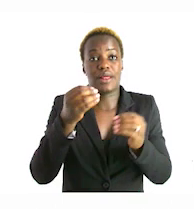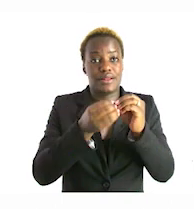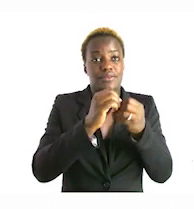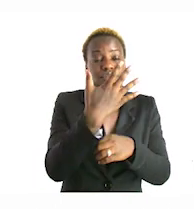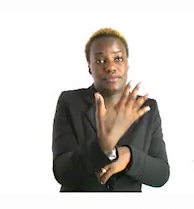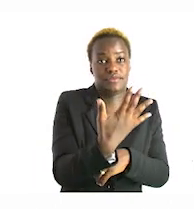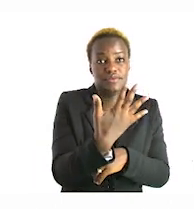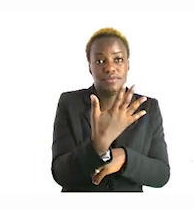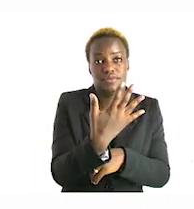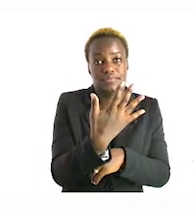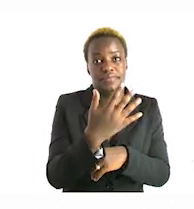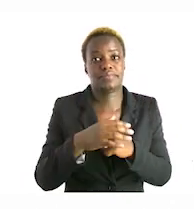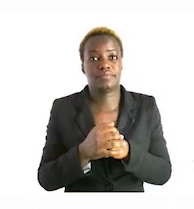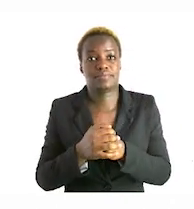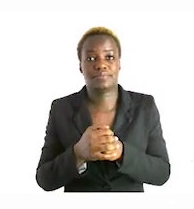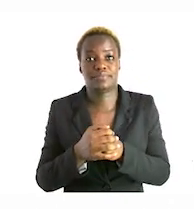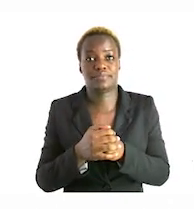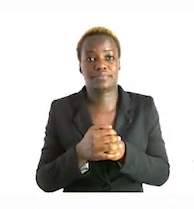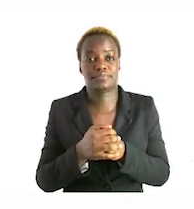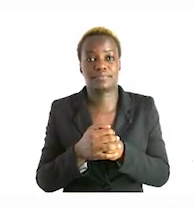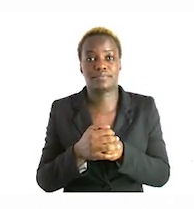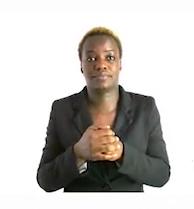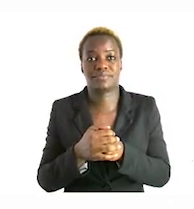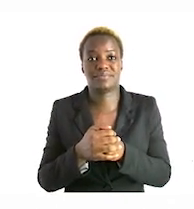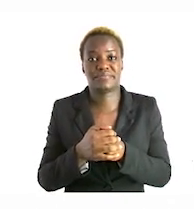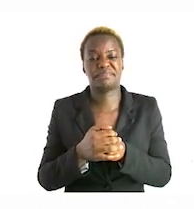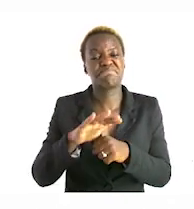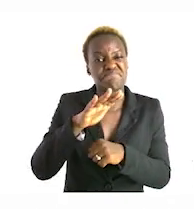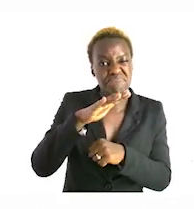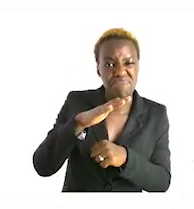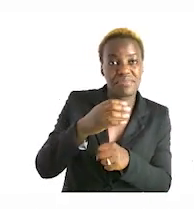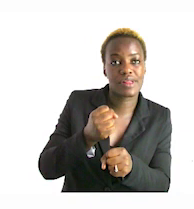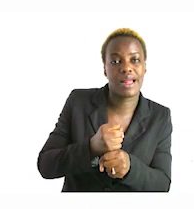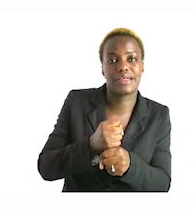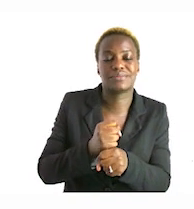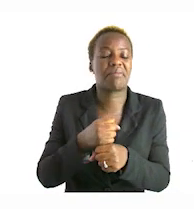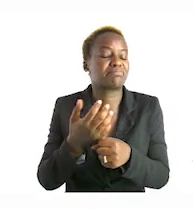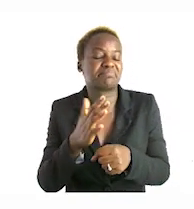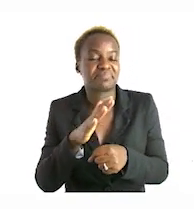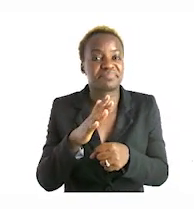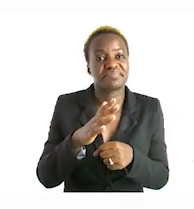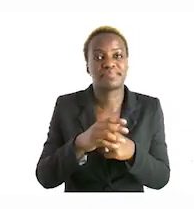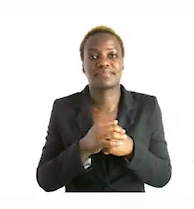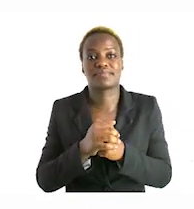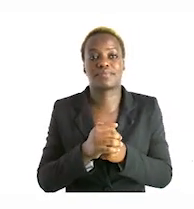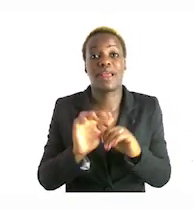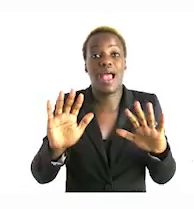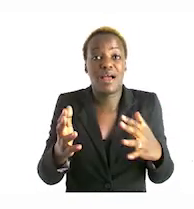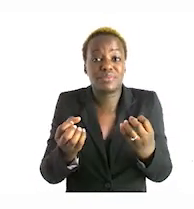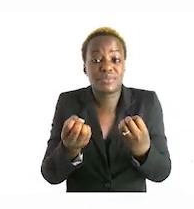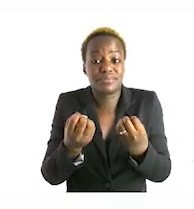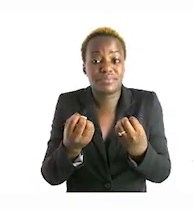this is just a little bit one level higher than the previous one how much money did she spend